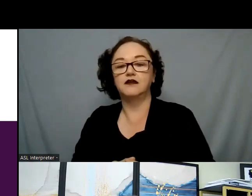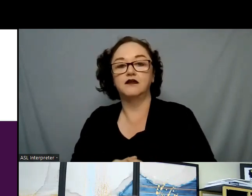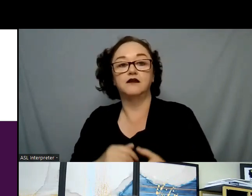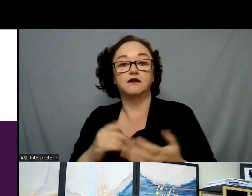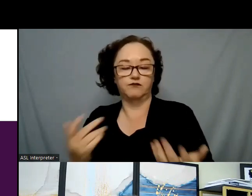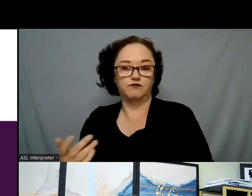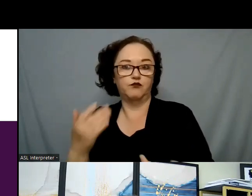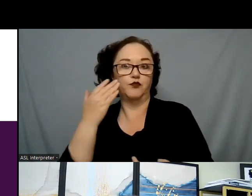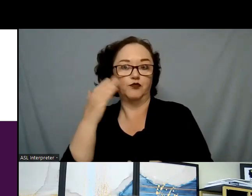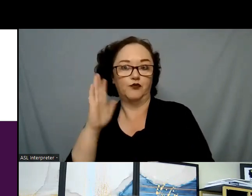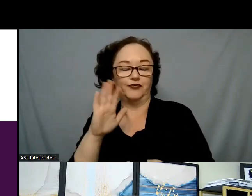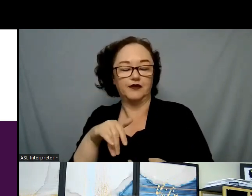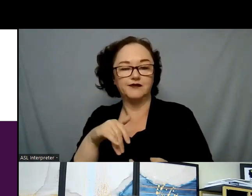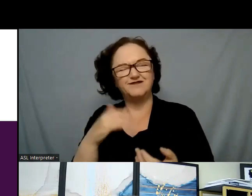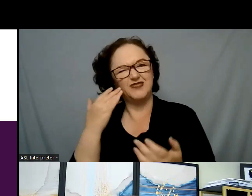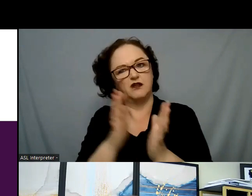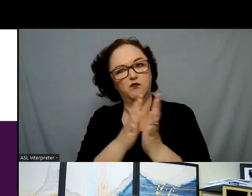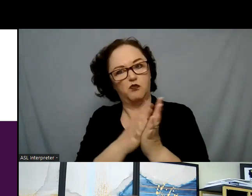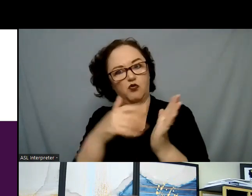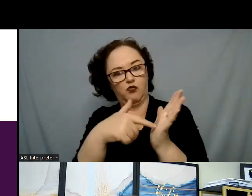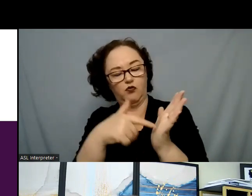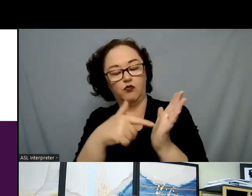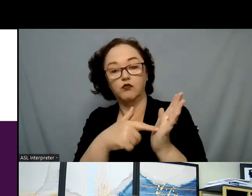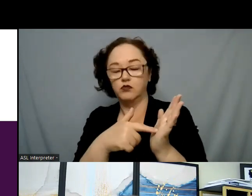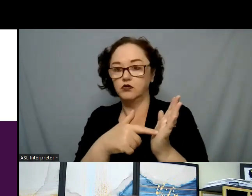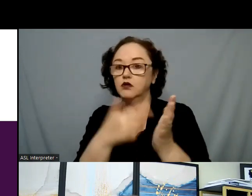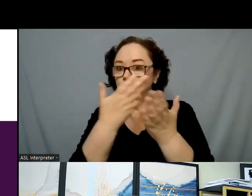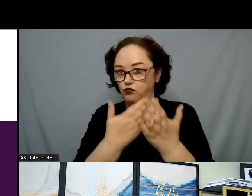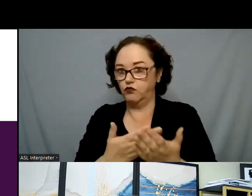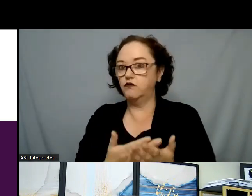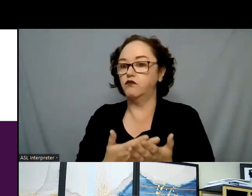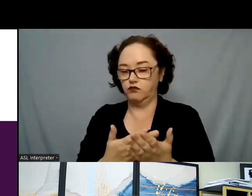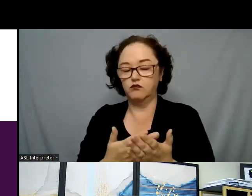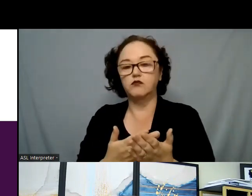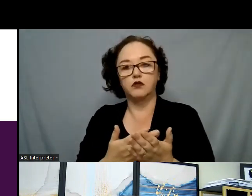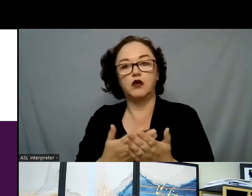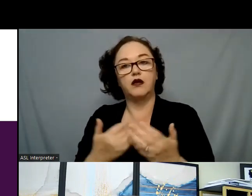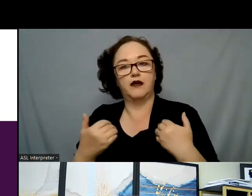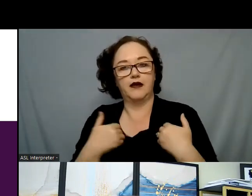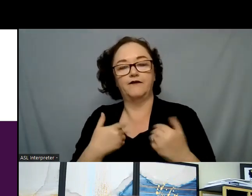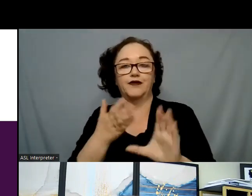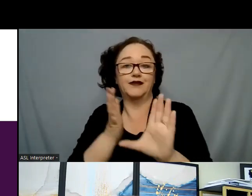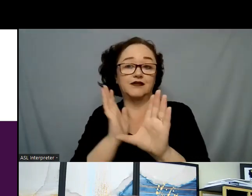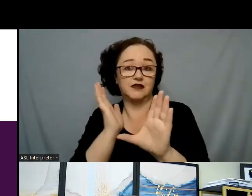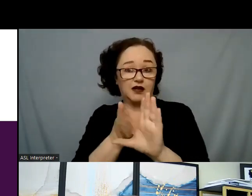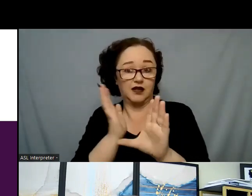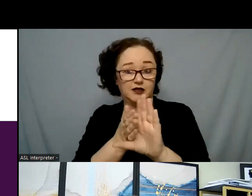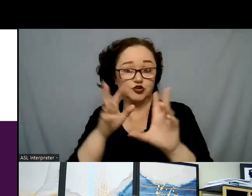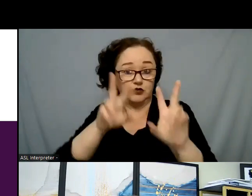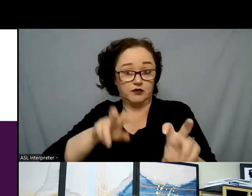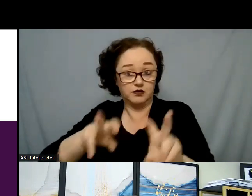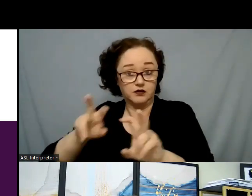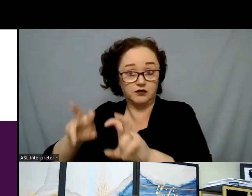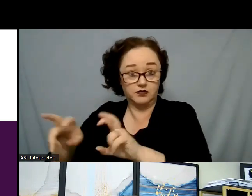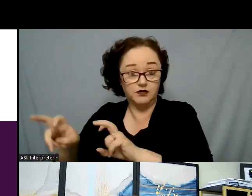We know, based on the literature, that there are some psychological evaluation measures that are often used. And if